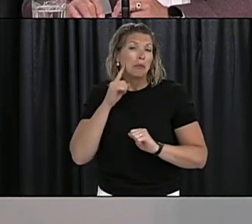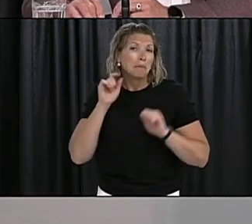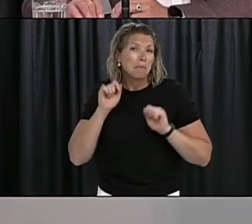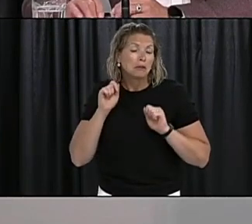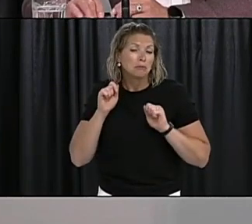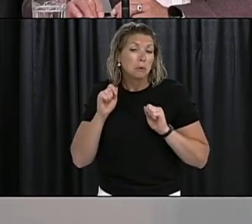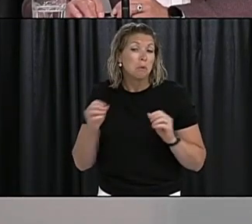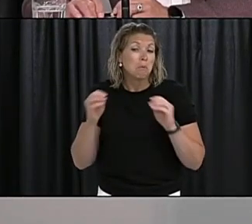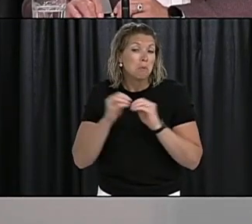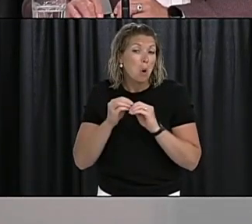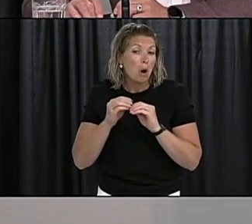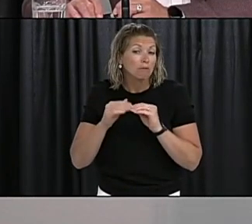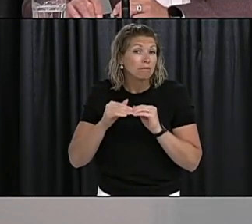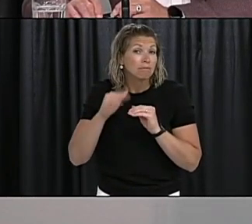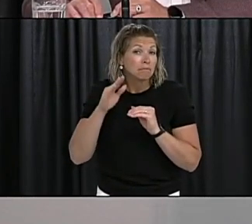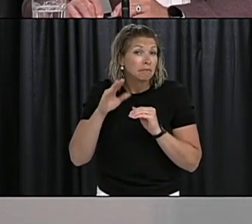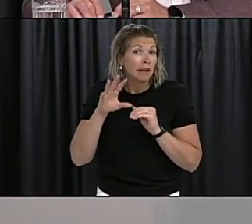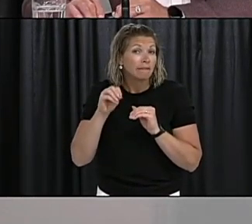one until we have a vaccine so